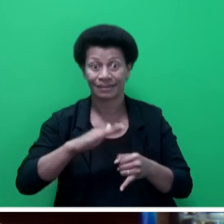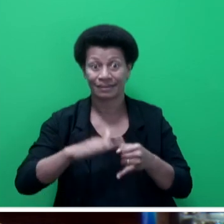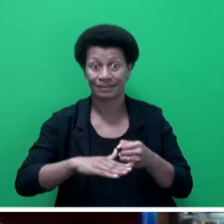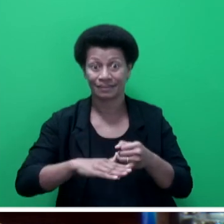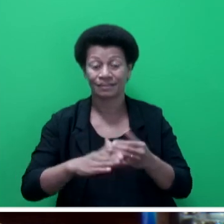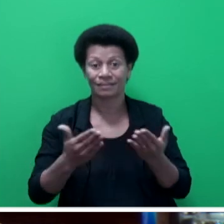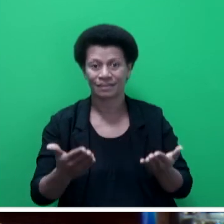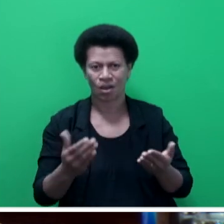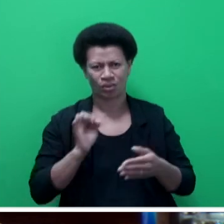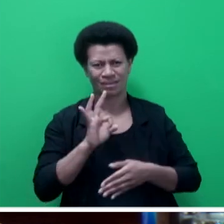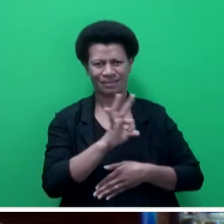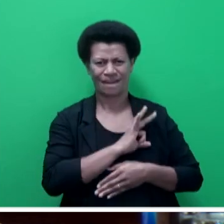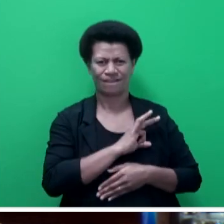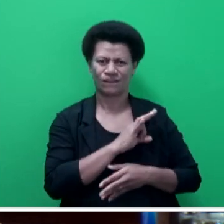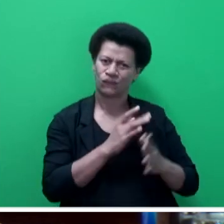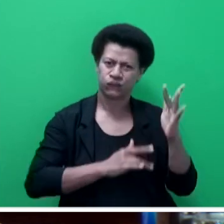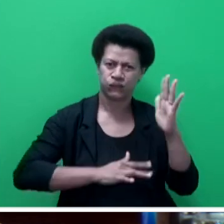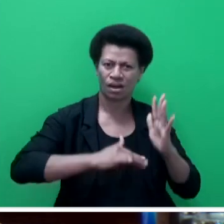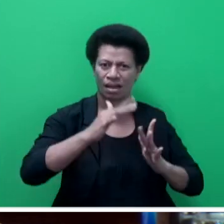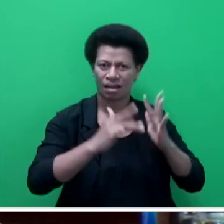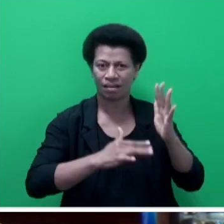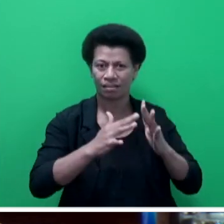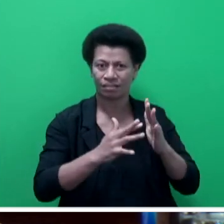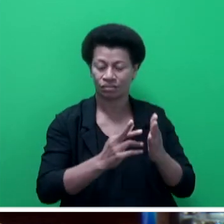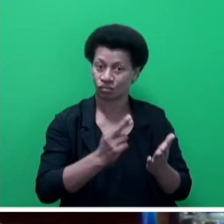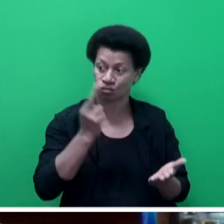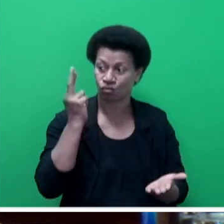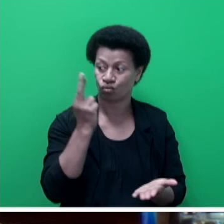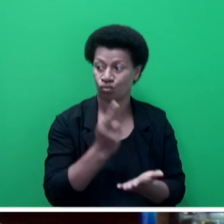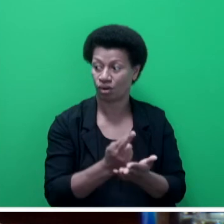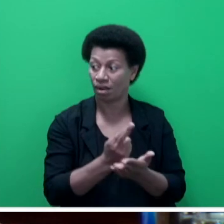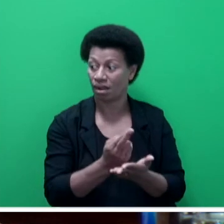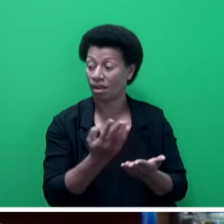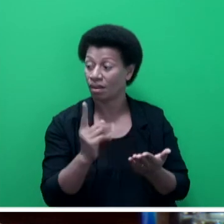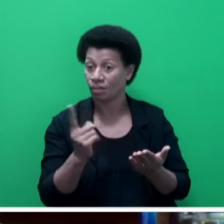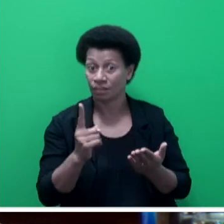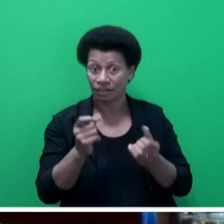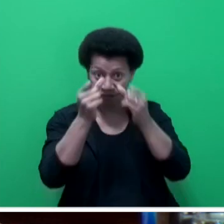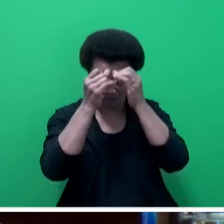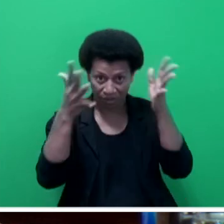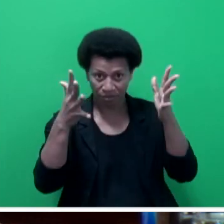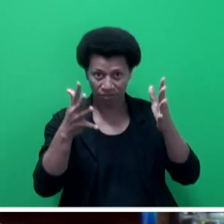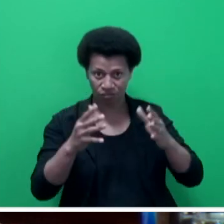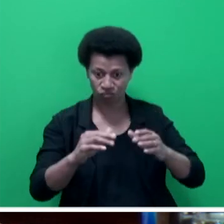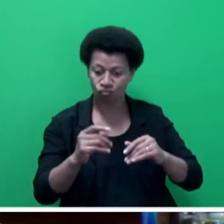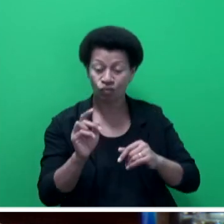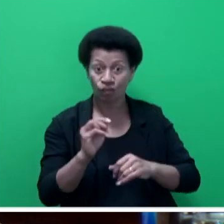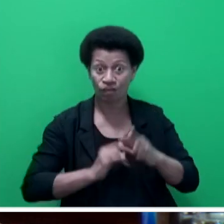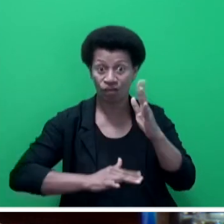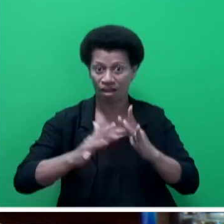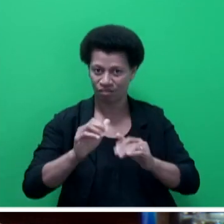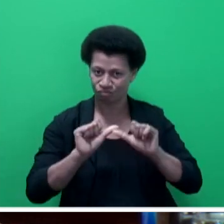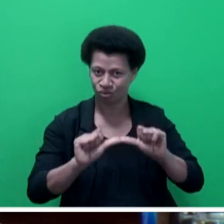firefighters and volunteers who are our true heroes putting their lives in danger to protect Fijians from fire,